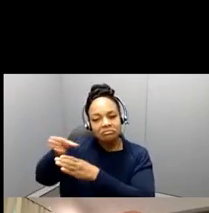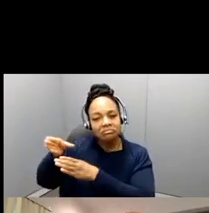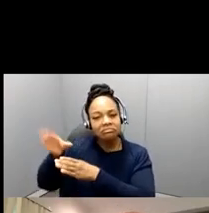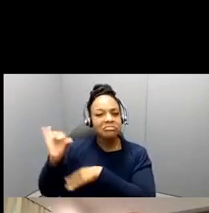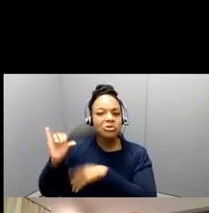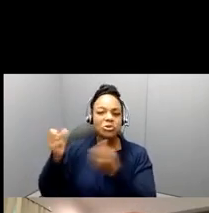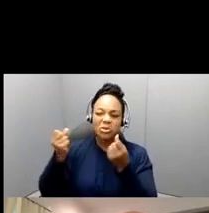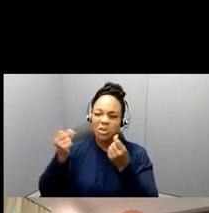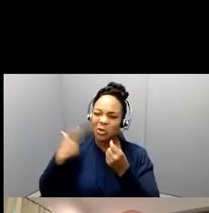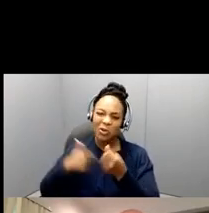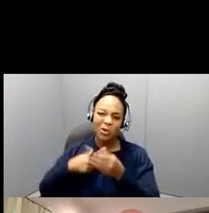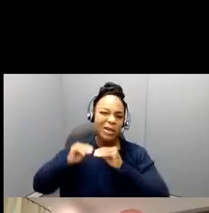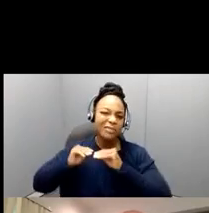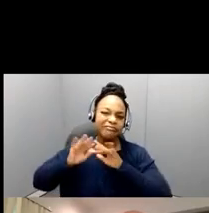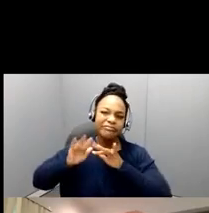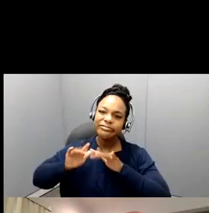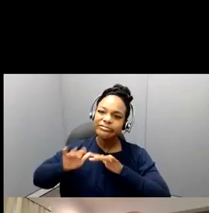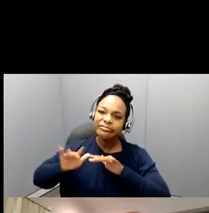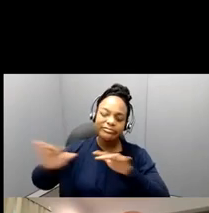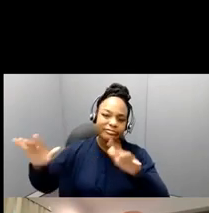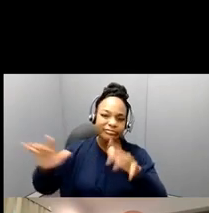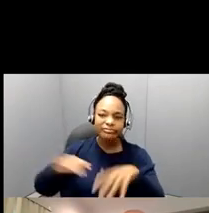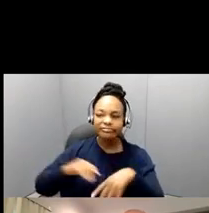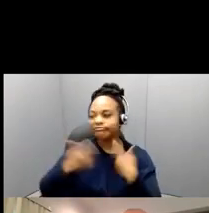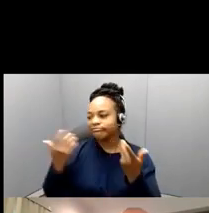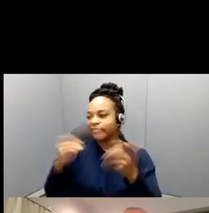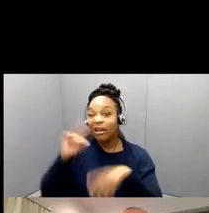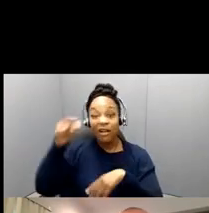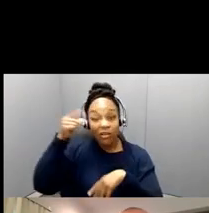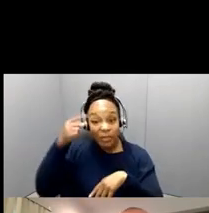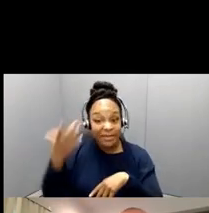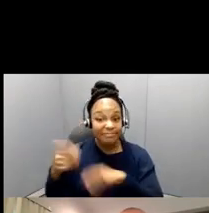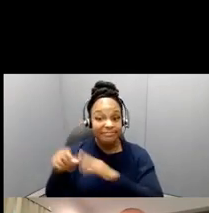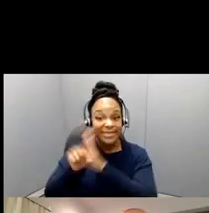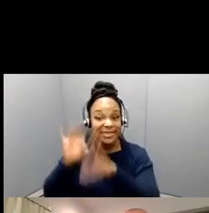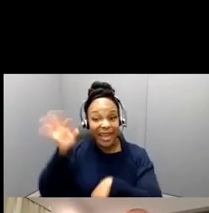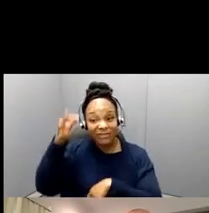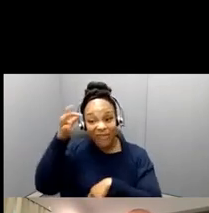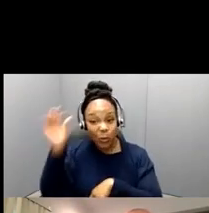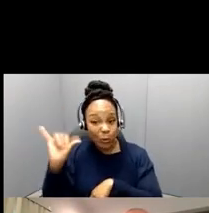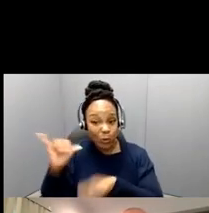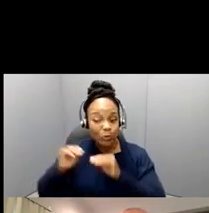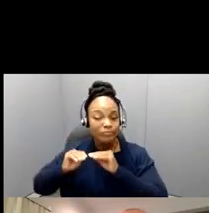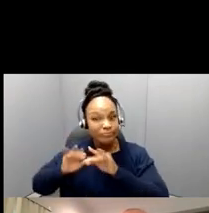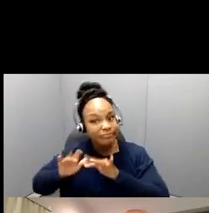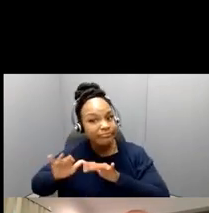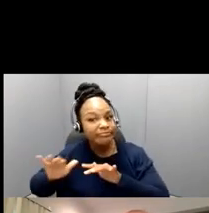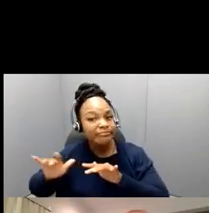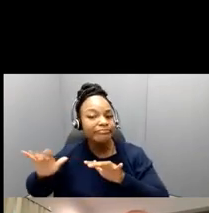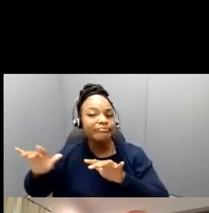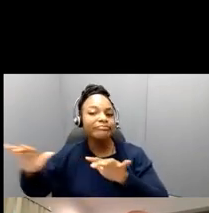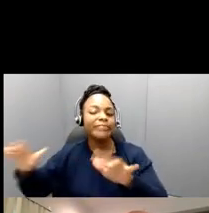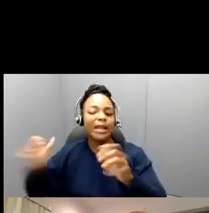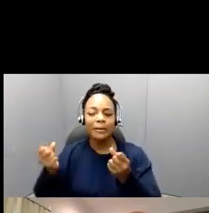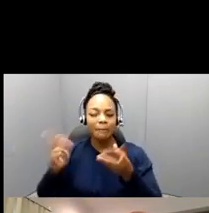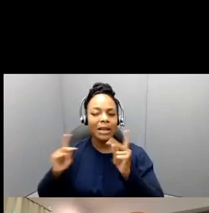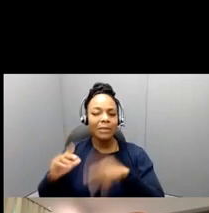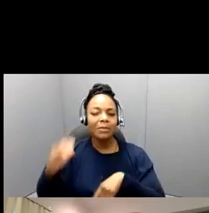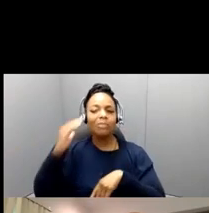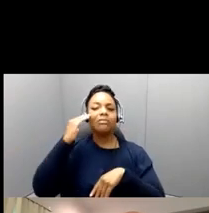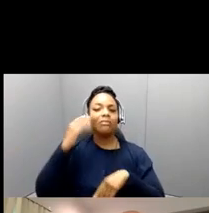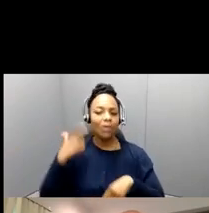state and federal government. So we have a broad reach. Many know us for our